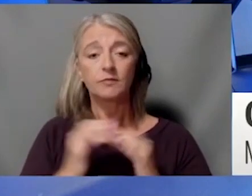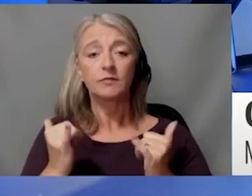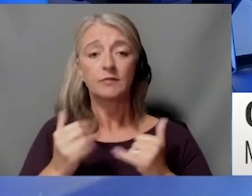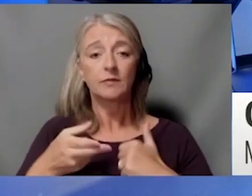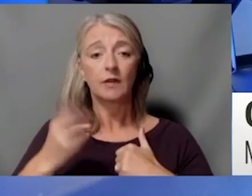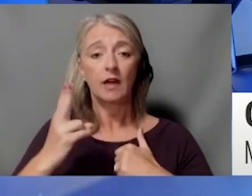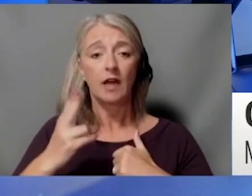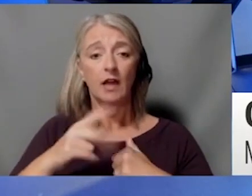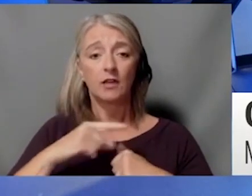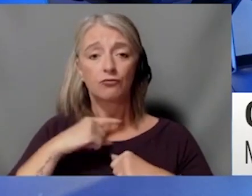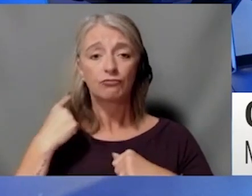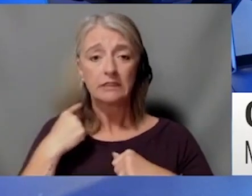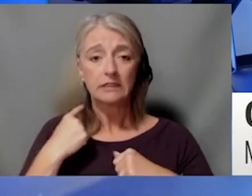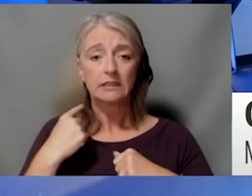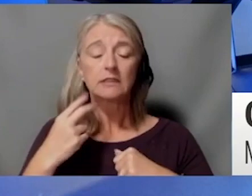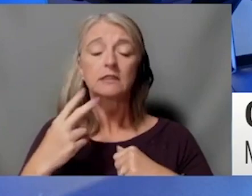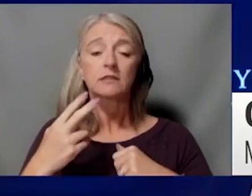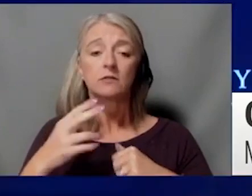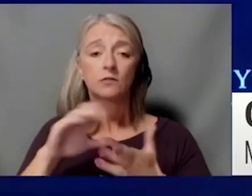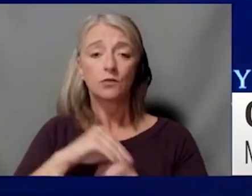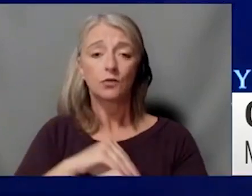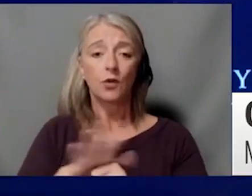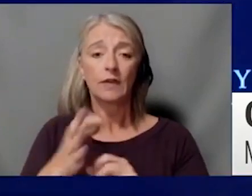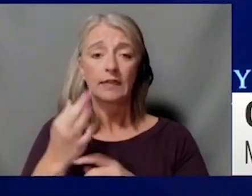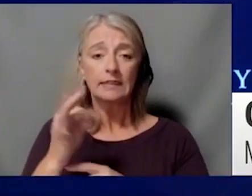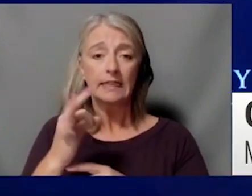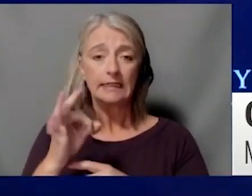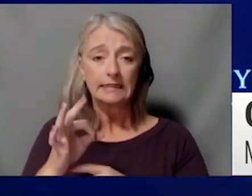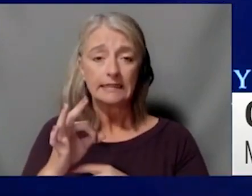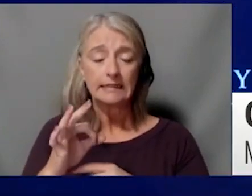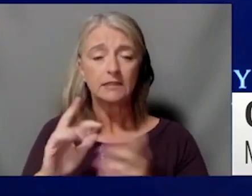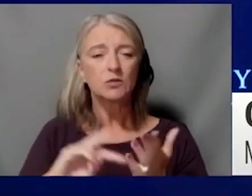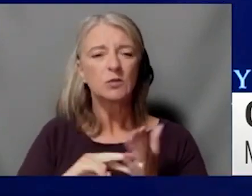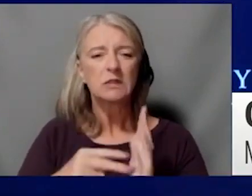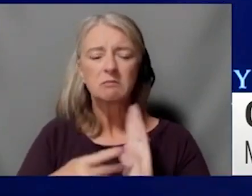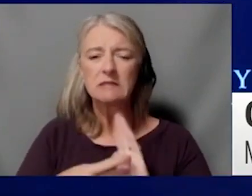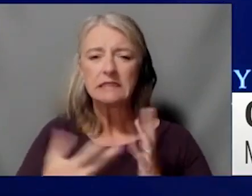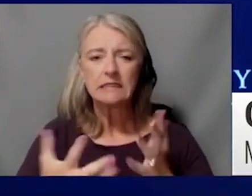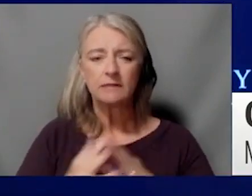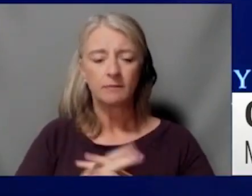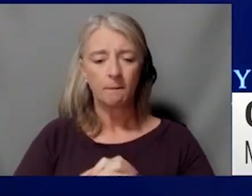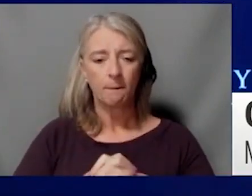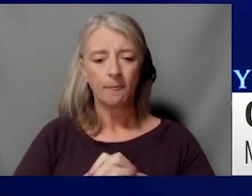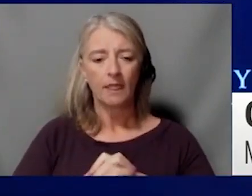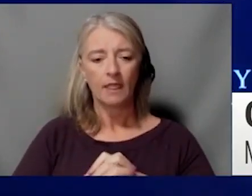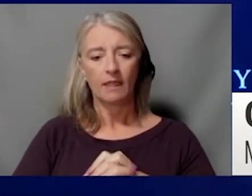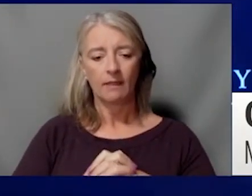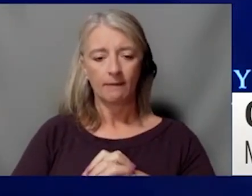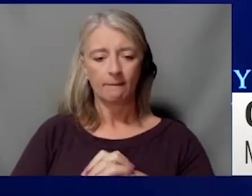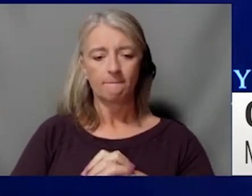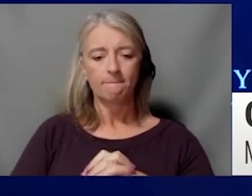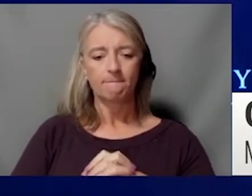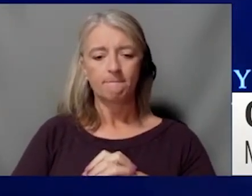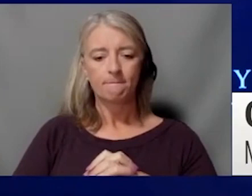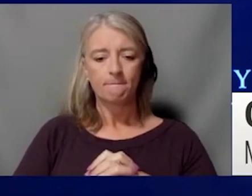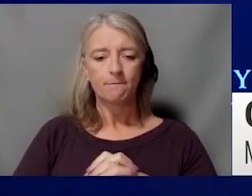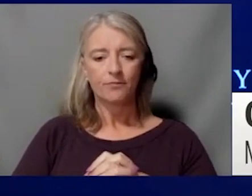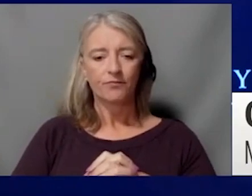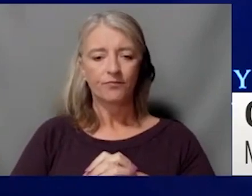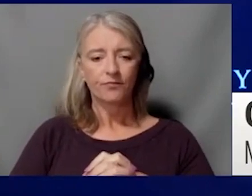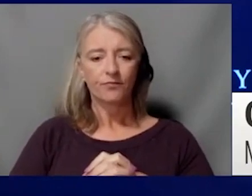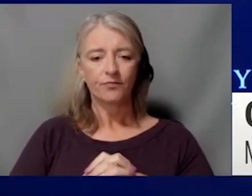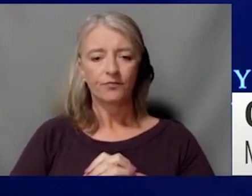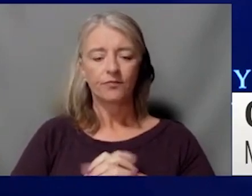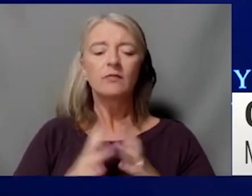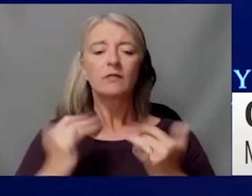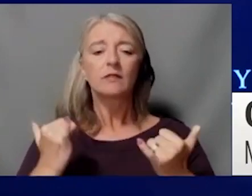Help us understand what that means. So I think this points up the value of so-called big data. You know,